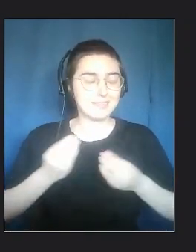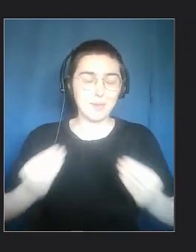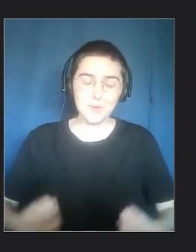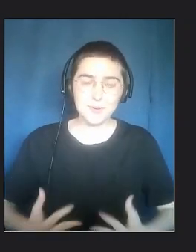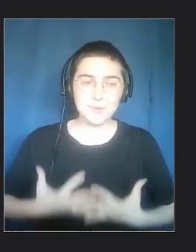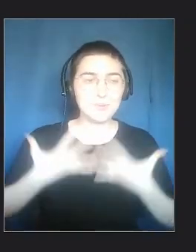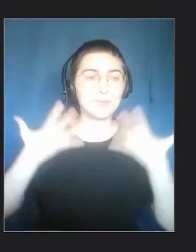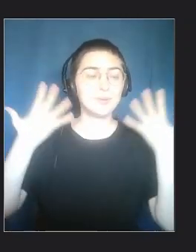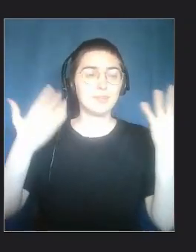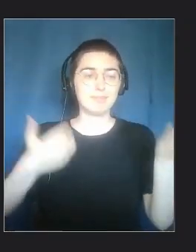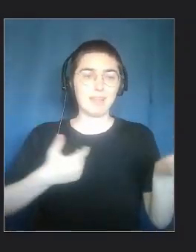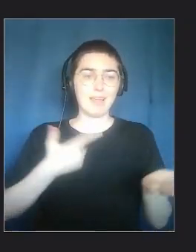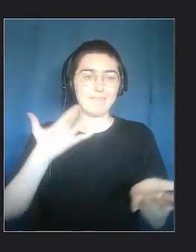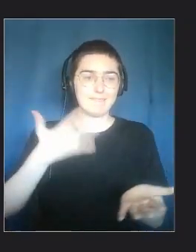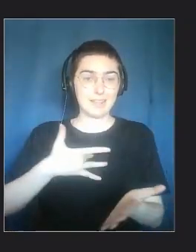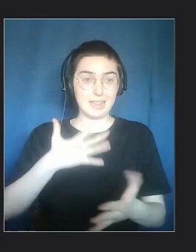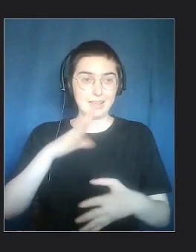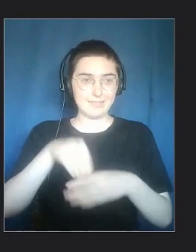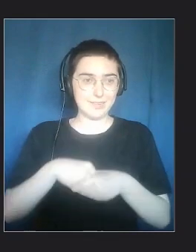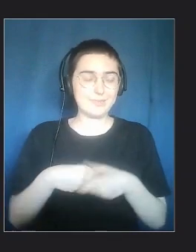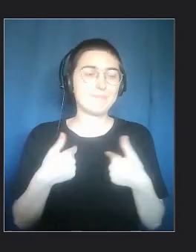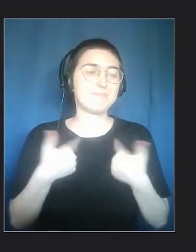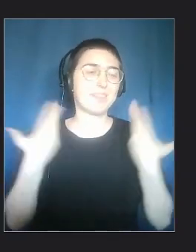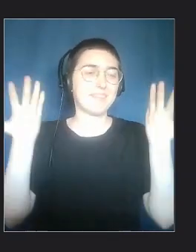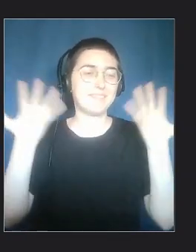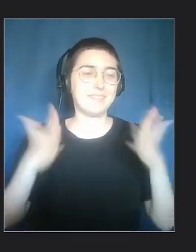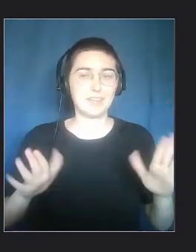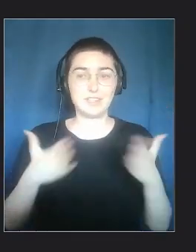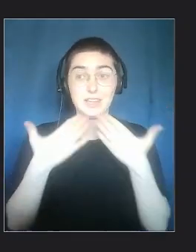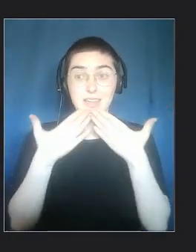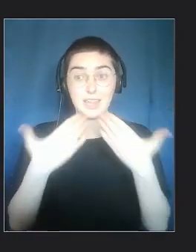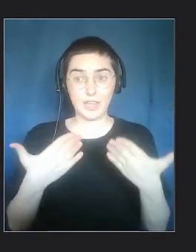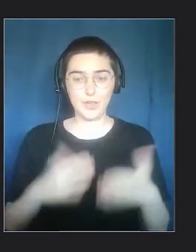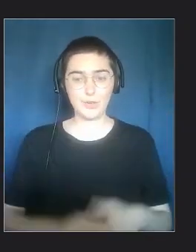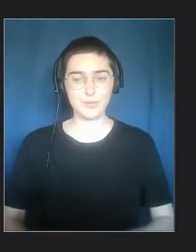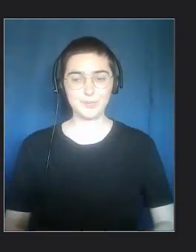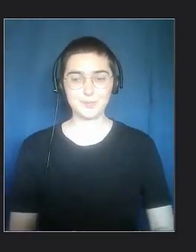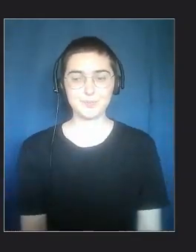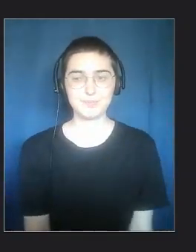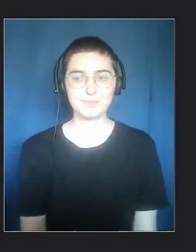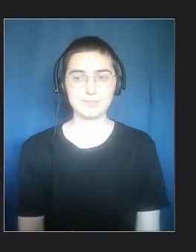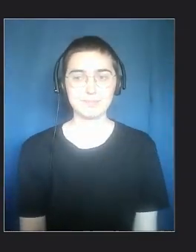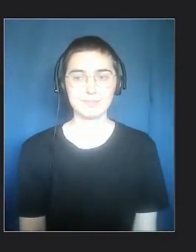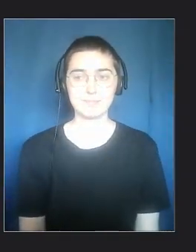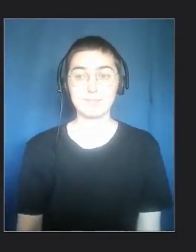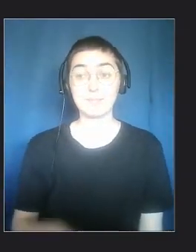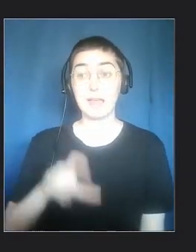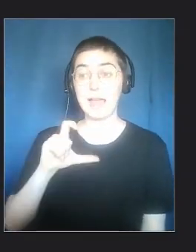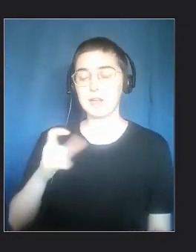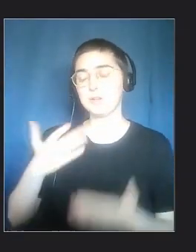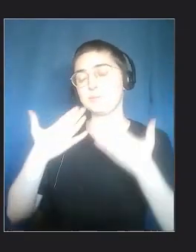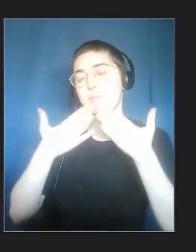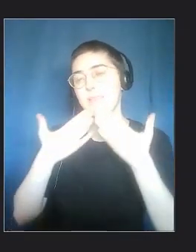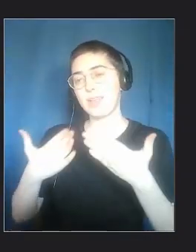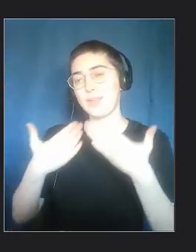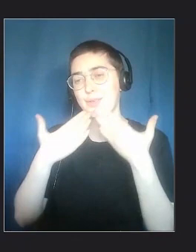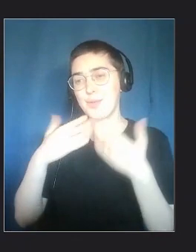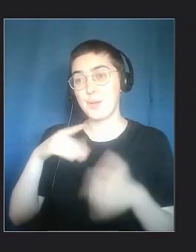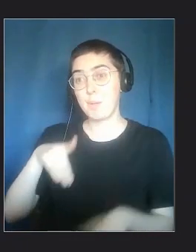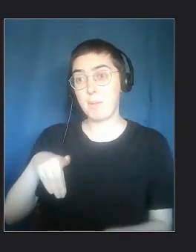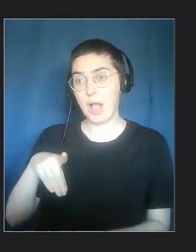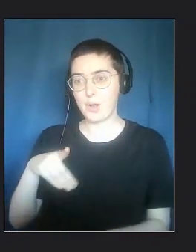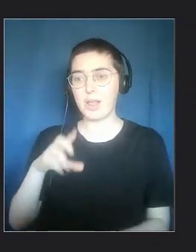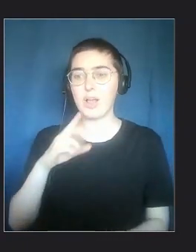And it's wonderful, all of this, because receiving the feedback is always something very